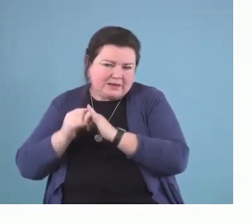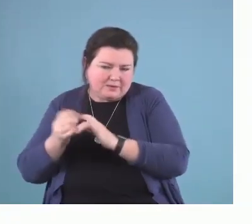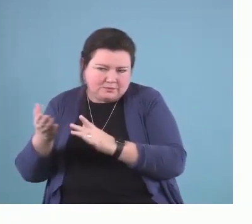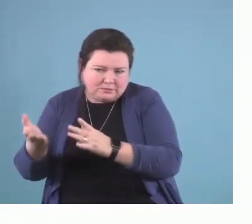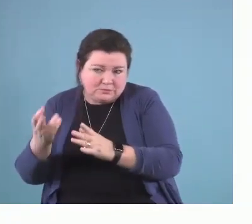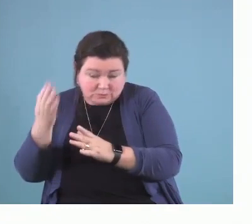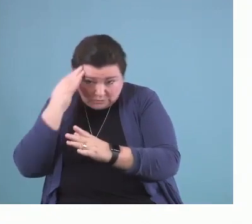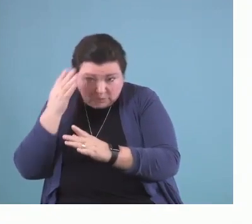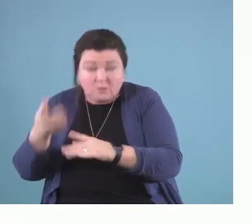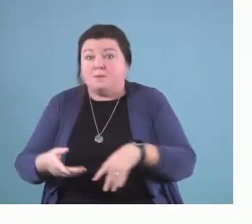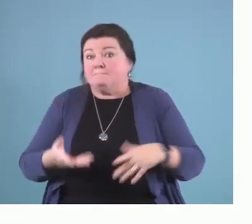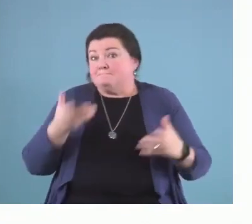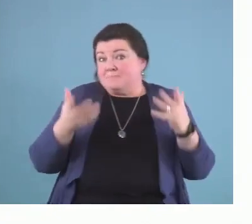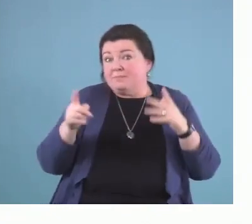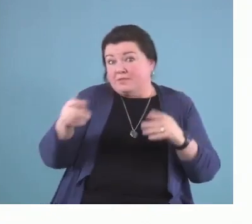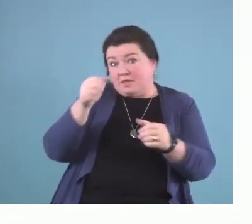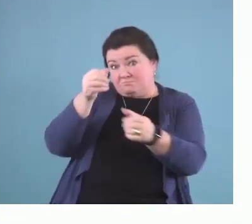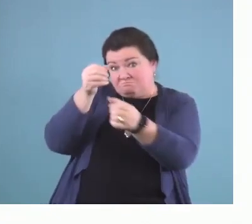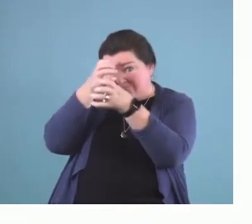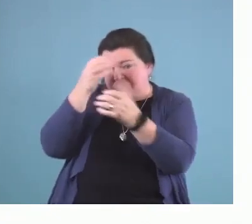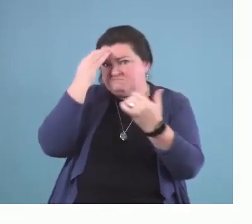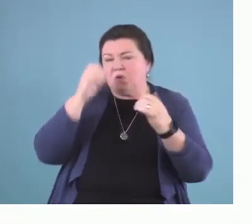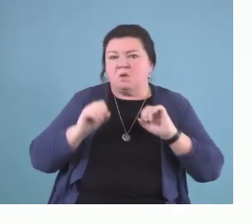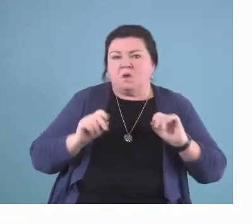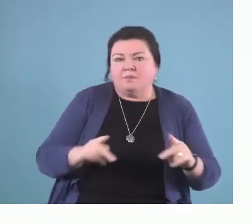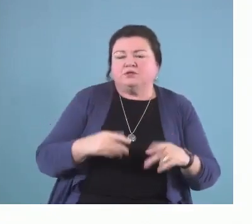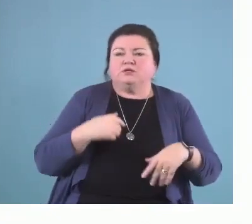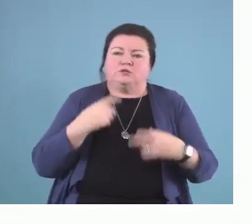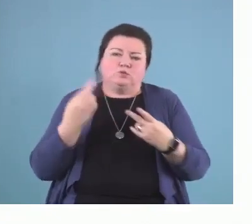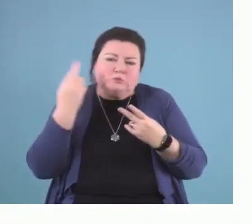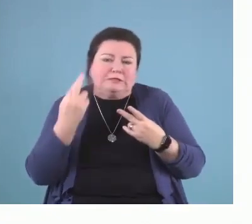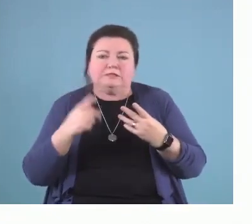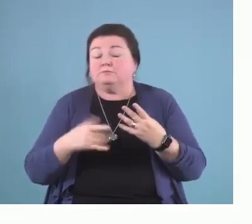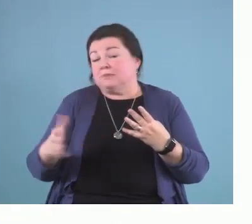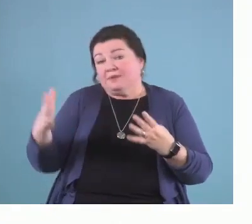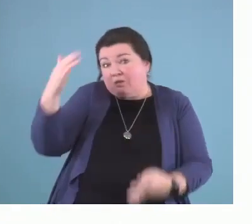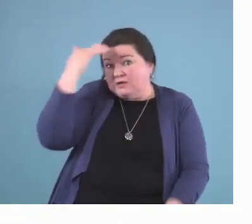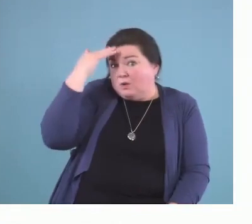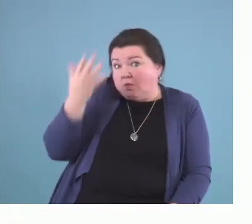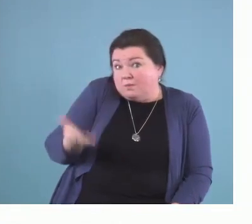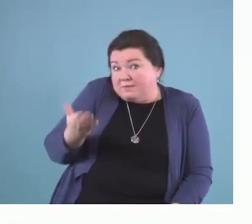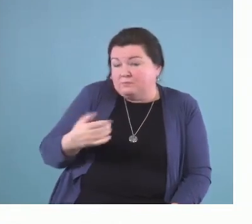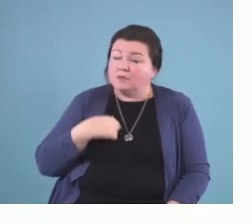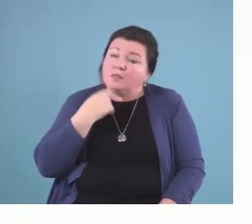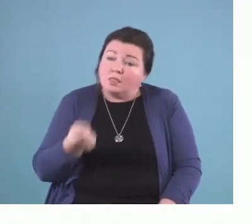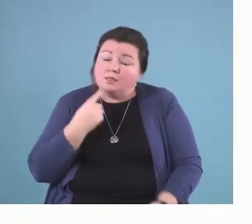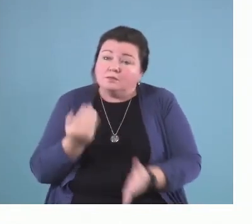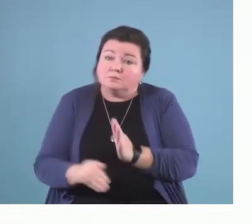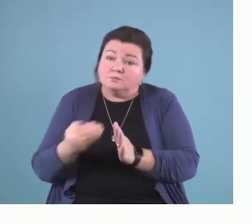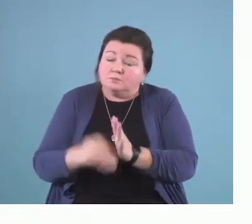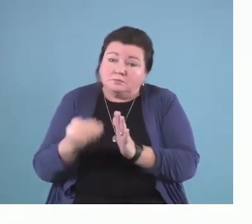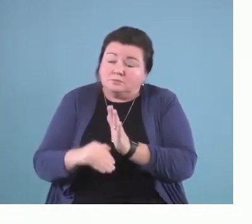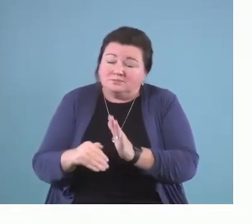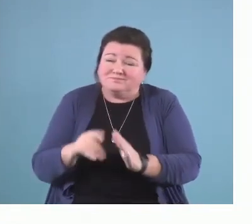Because they may already know about all the opportunities and reasons why they need to wear it and telling them about why they need to wear it